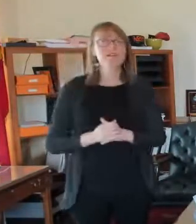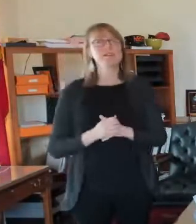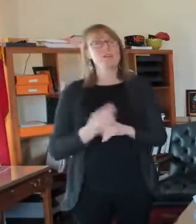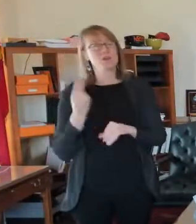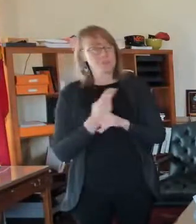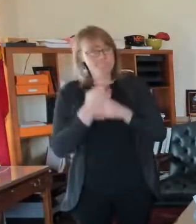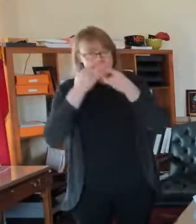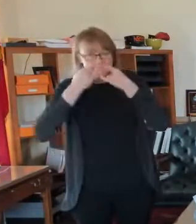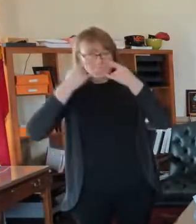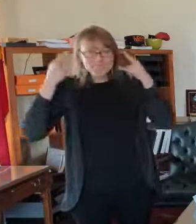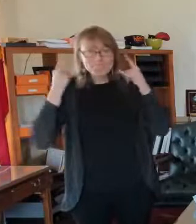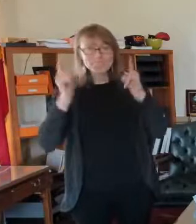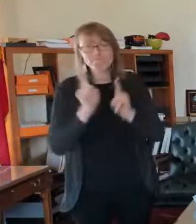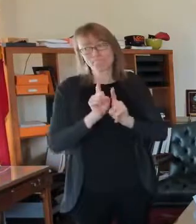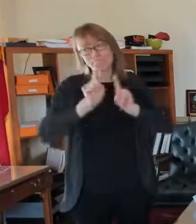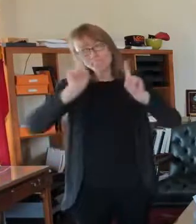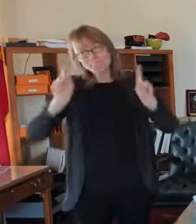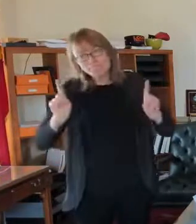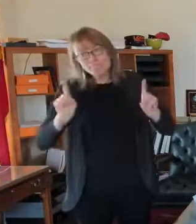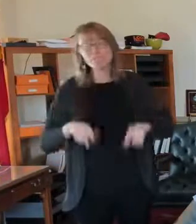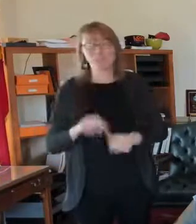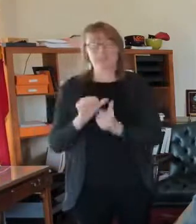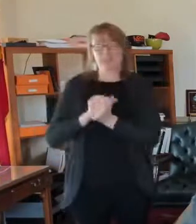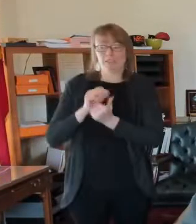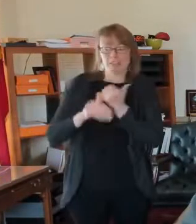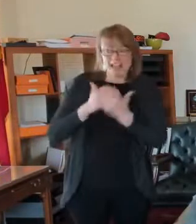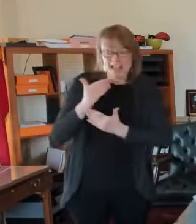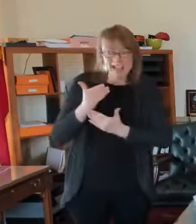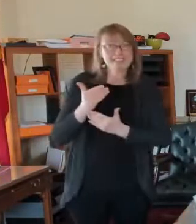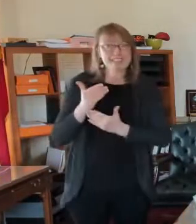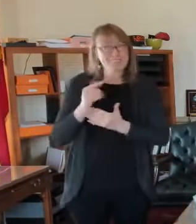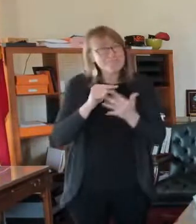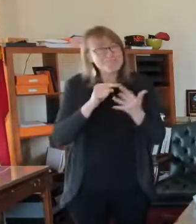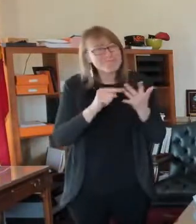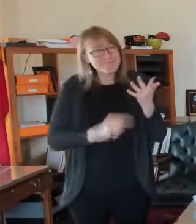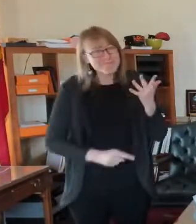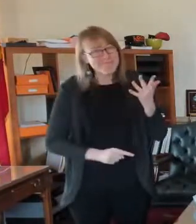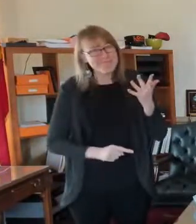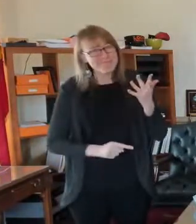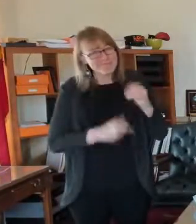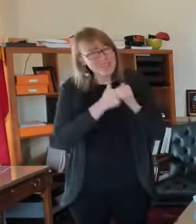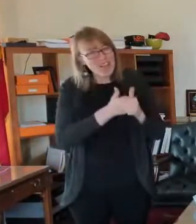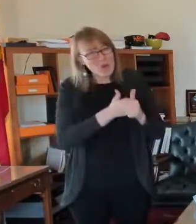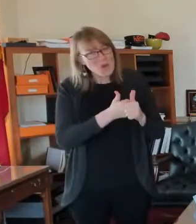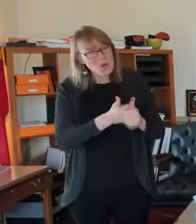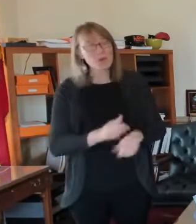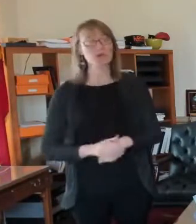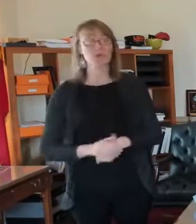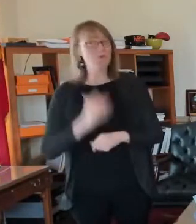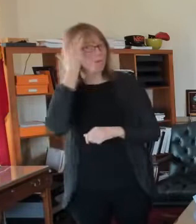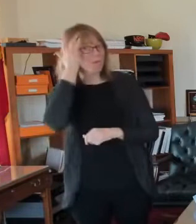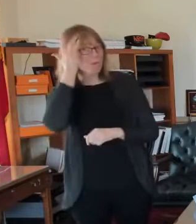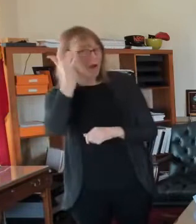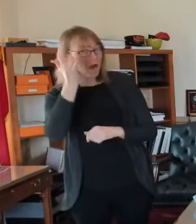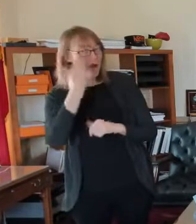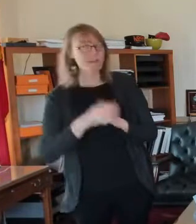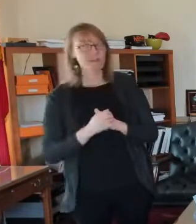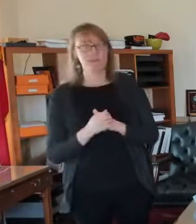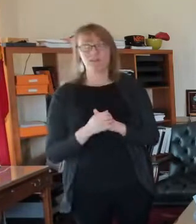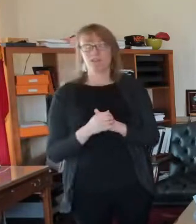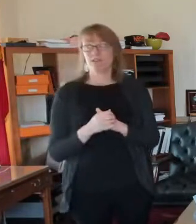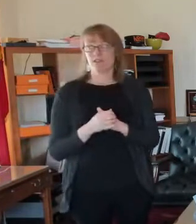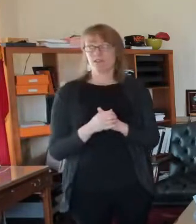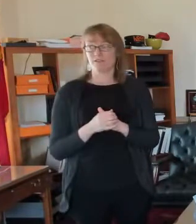distancing, hand washing, uh, because, you know, you probably know this, but there's like